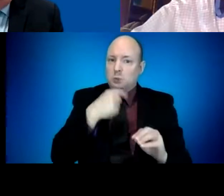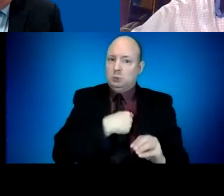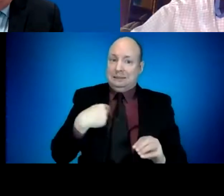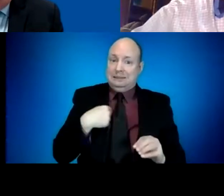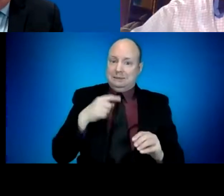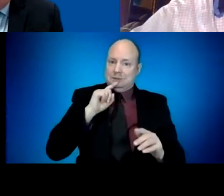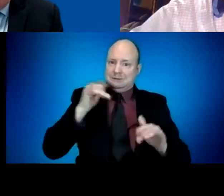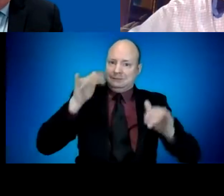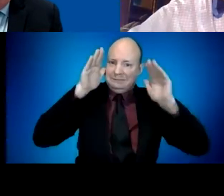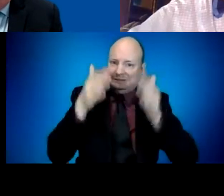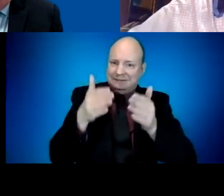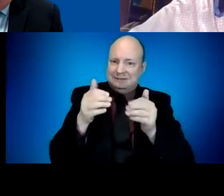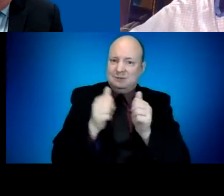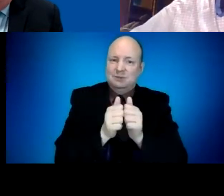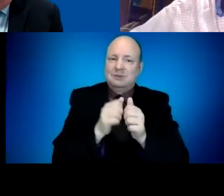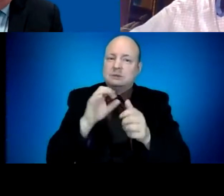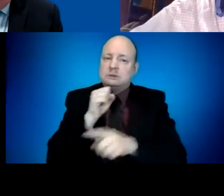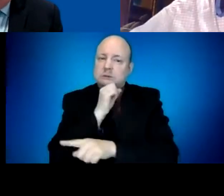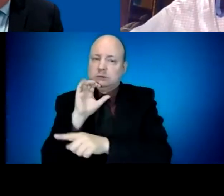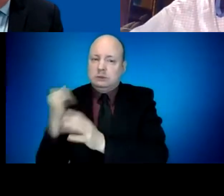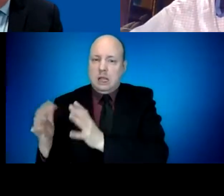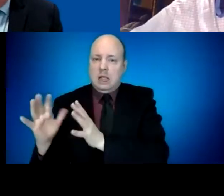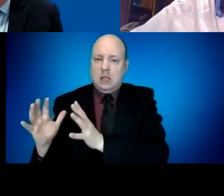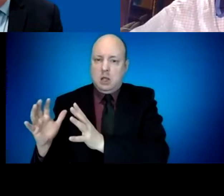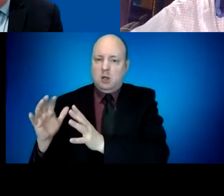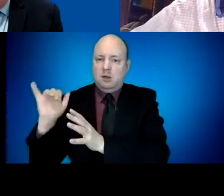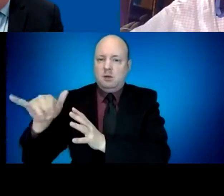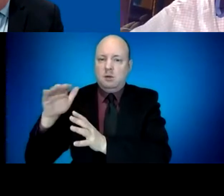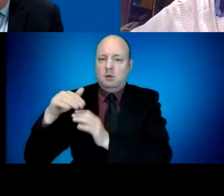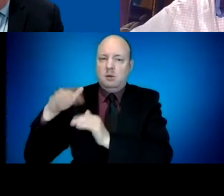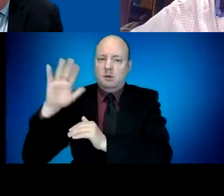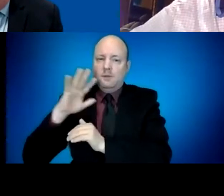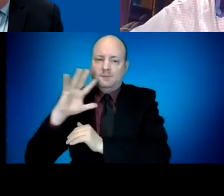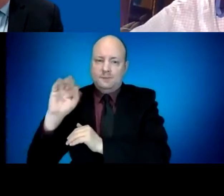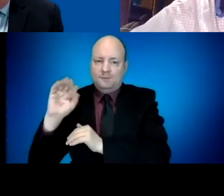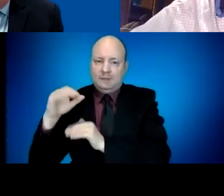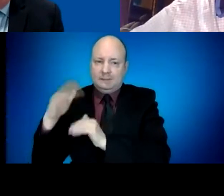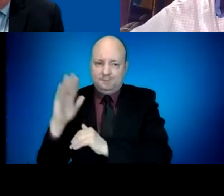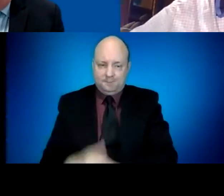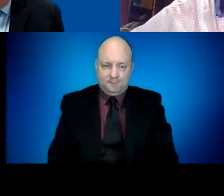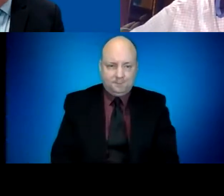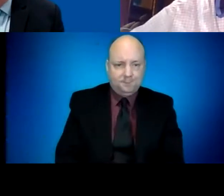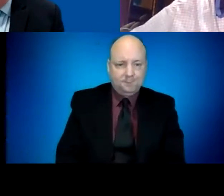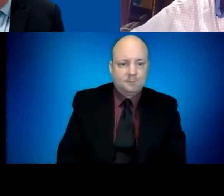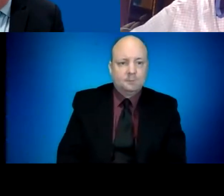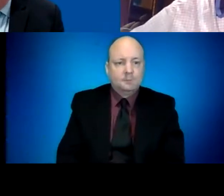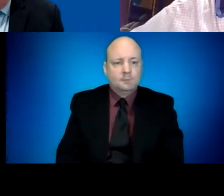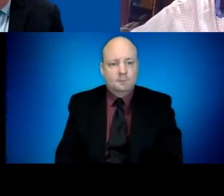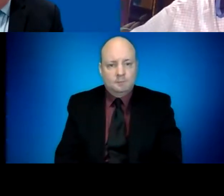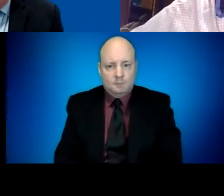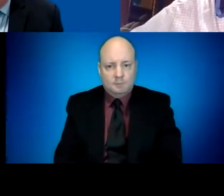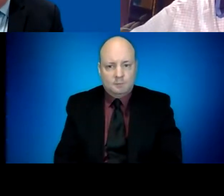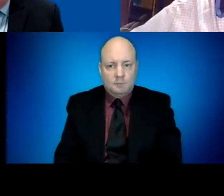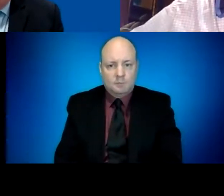the overall state population is 13% Latino, Latina, in Oregonians over 65, it's only 3%